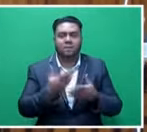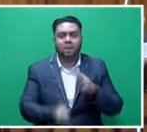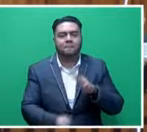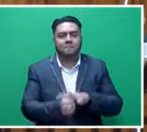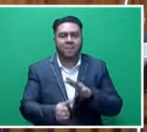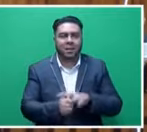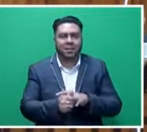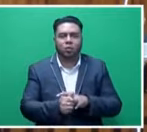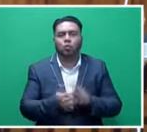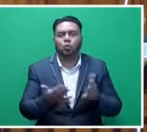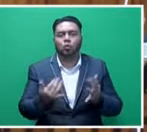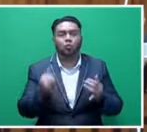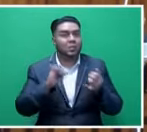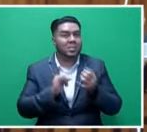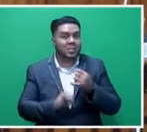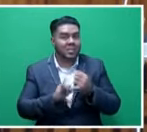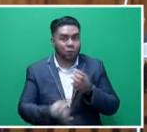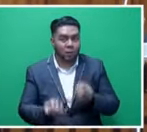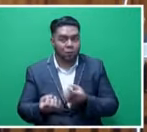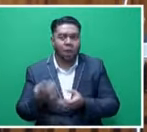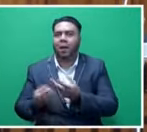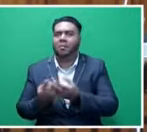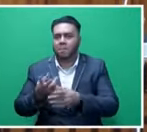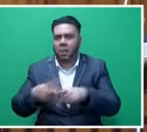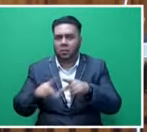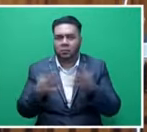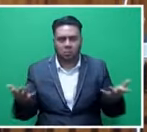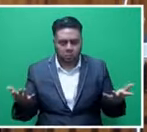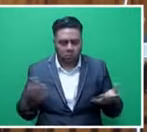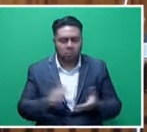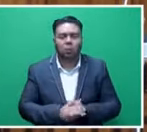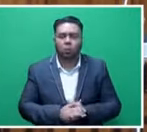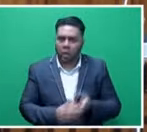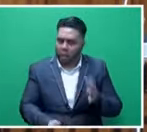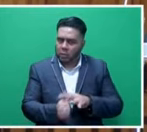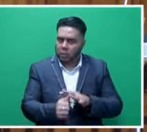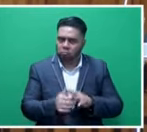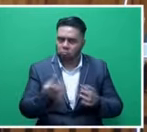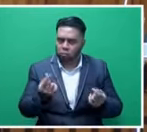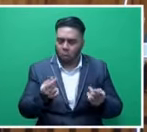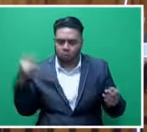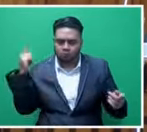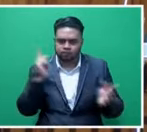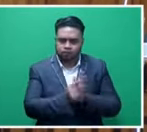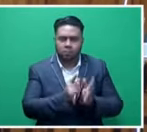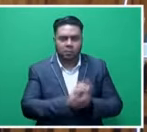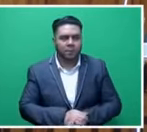access to Sabu Sabu in various other places. Mr. Speaker, sir, the other point I wish to also make is that